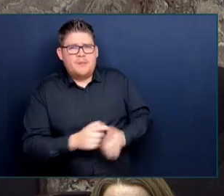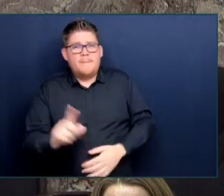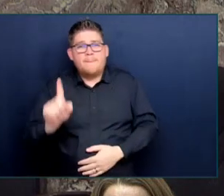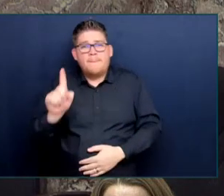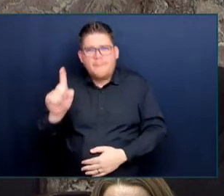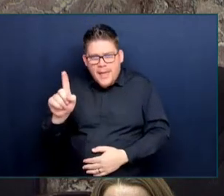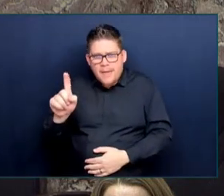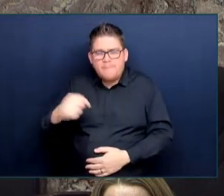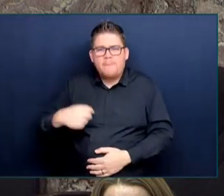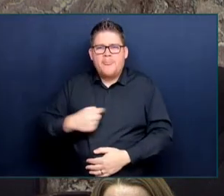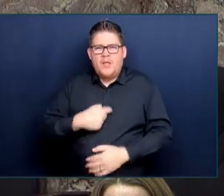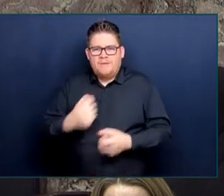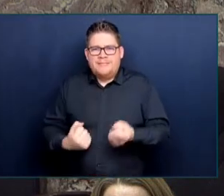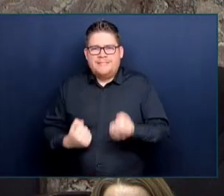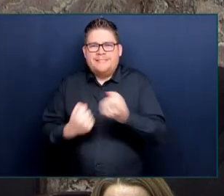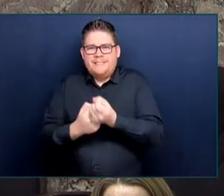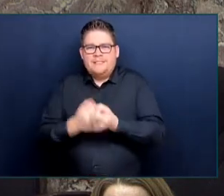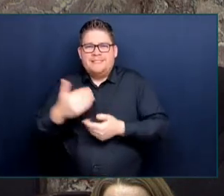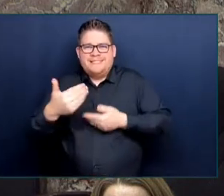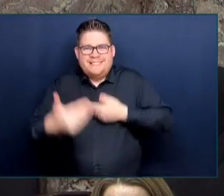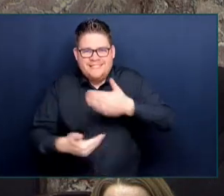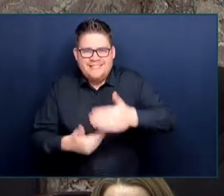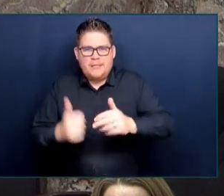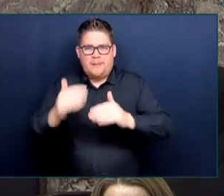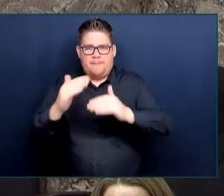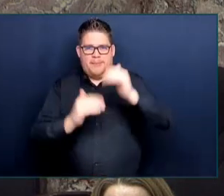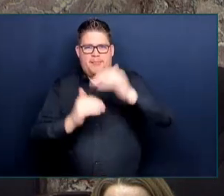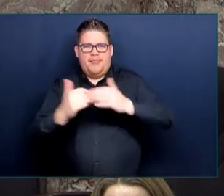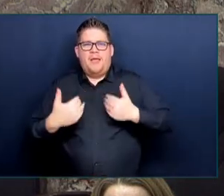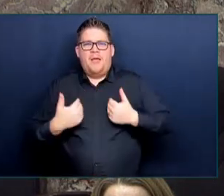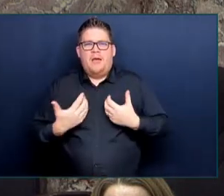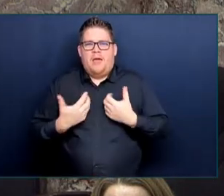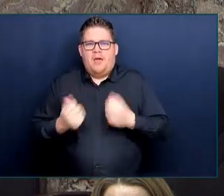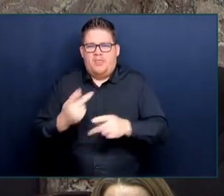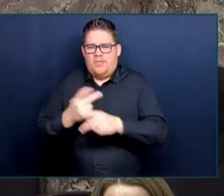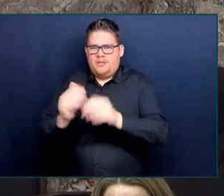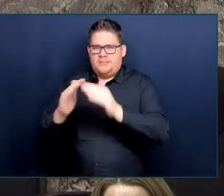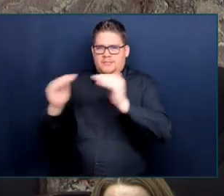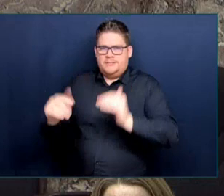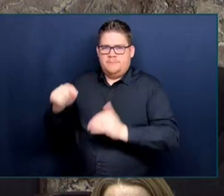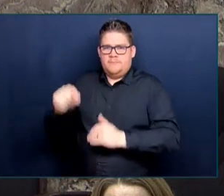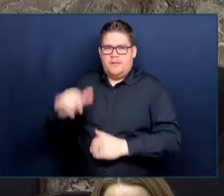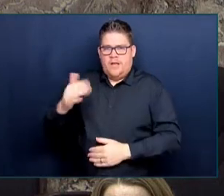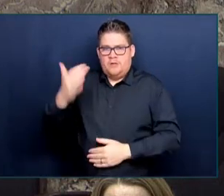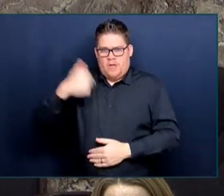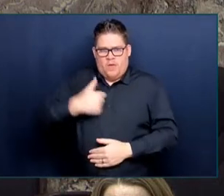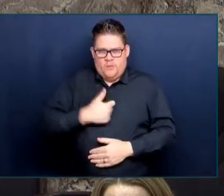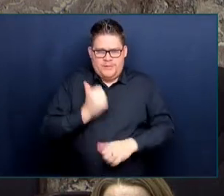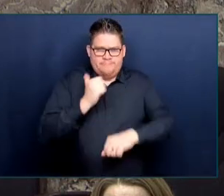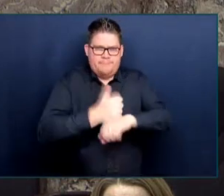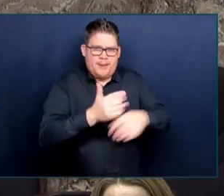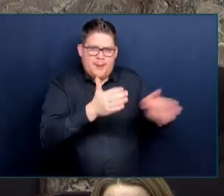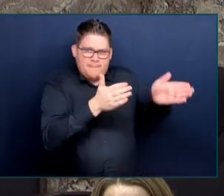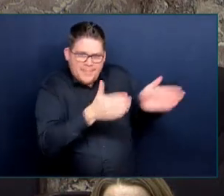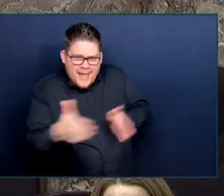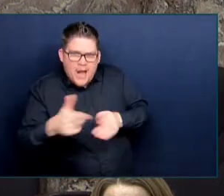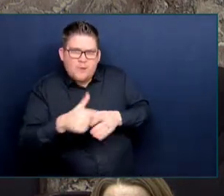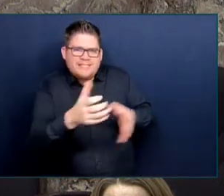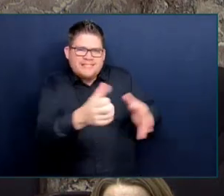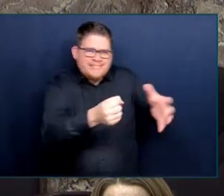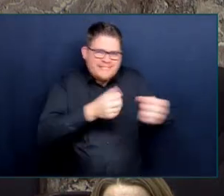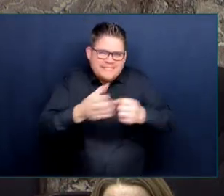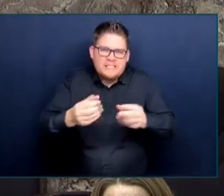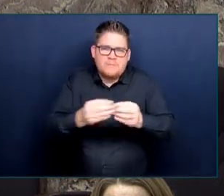we have a health human resources plan with more than 70 actions for more nurse practitioners and more nurses and more doctors